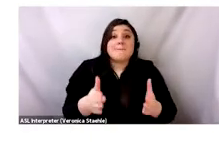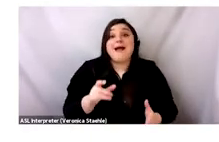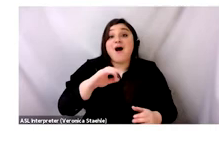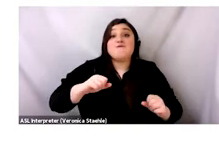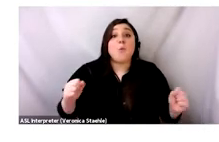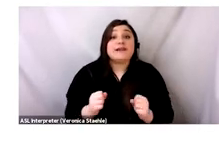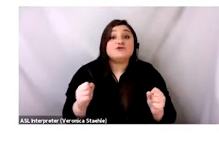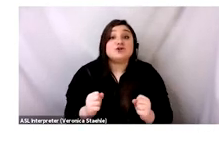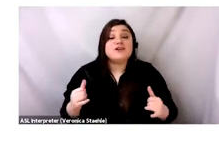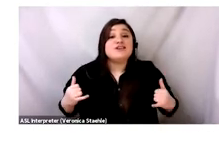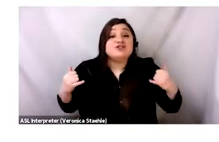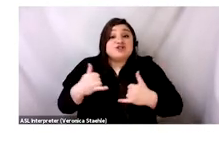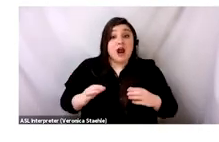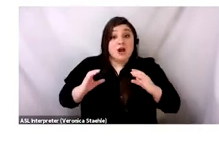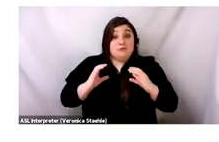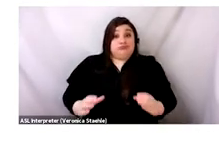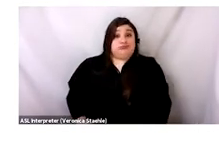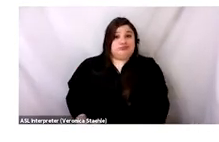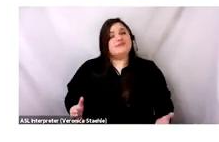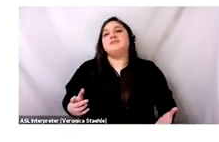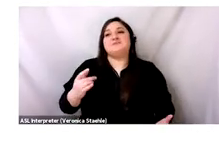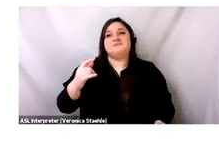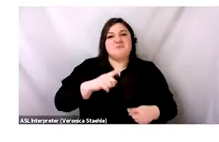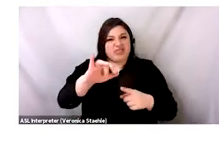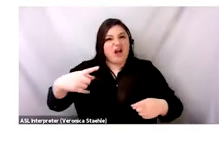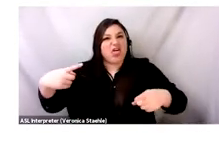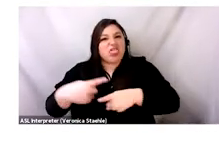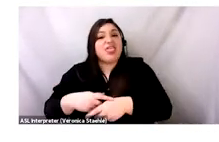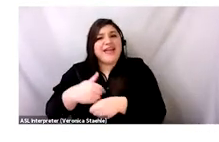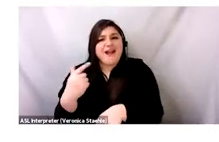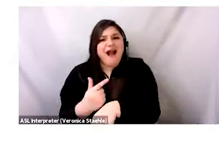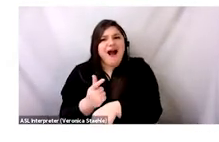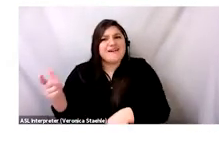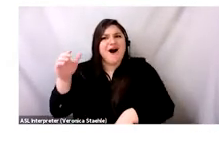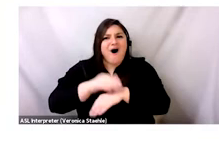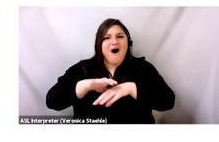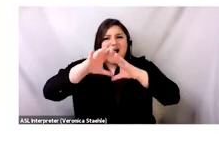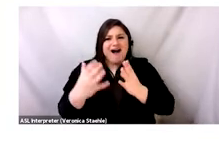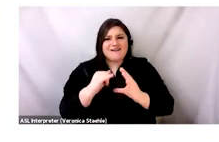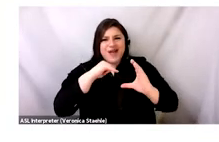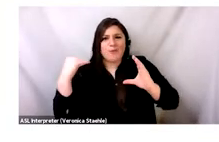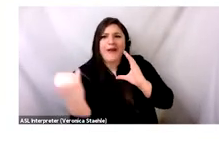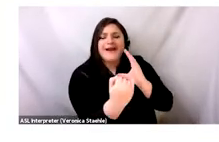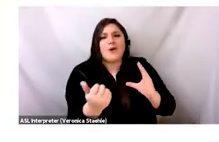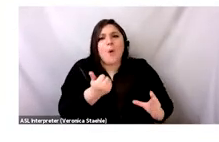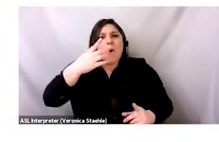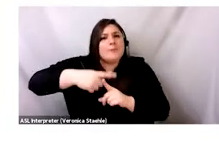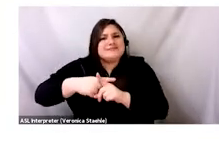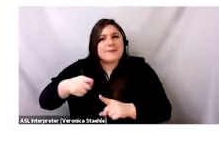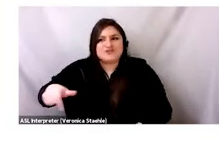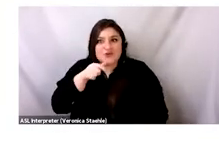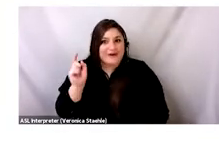10 bales of winter coats. So Ghana's on the equator. There is not that many people selling winter coats in Consumonso.